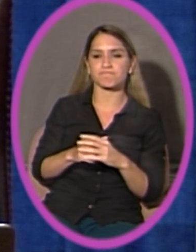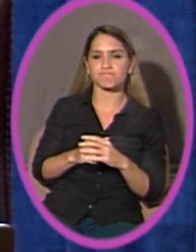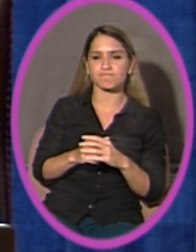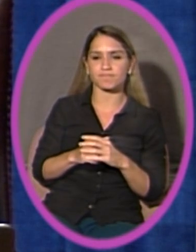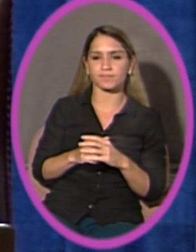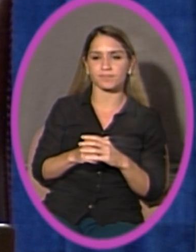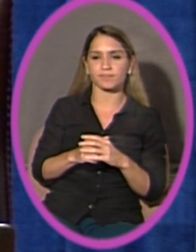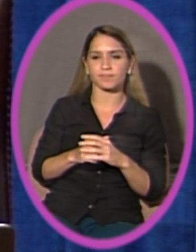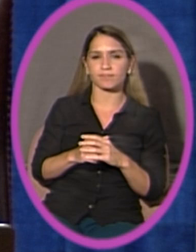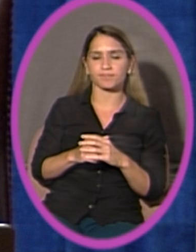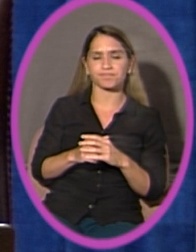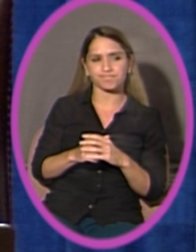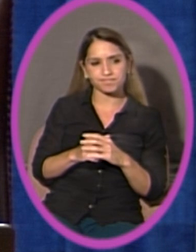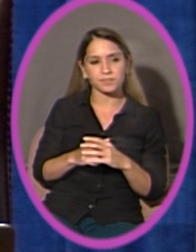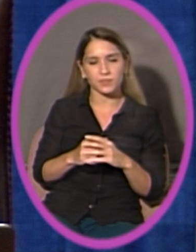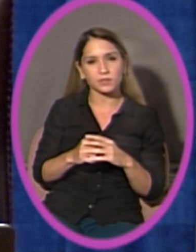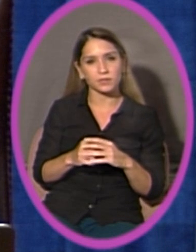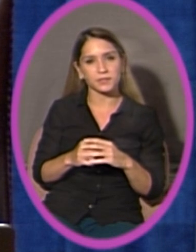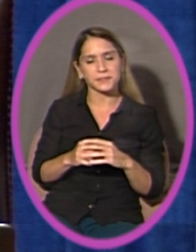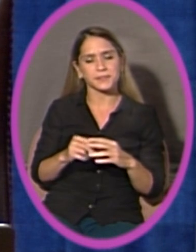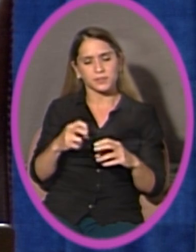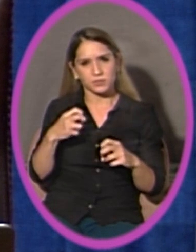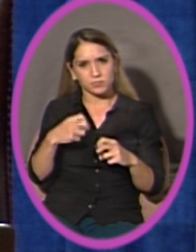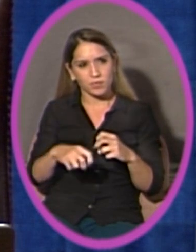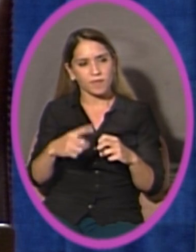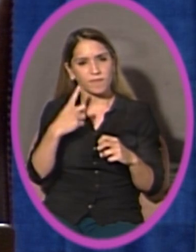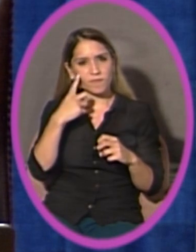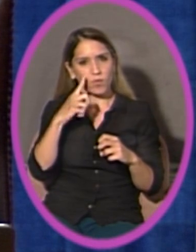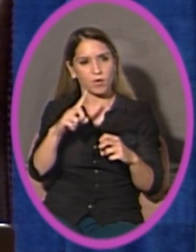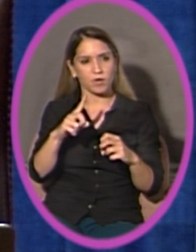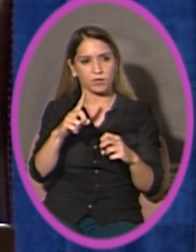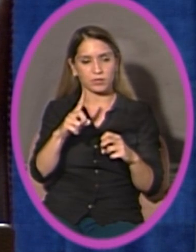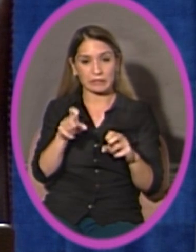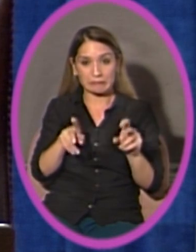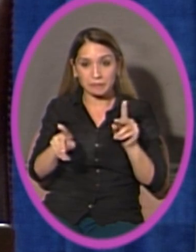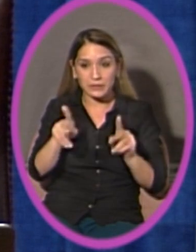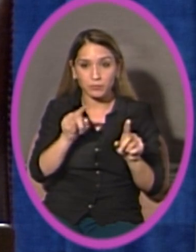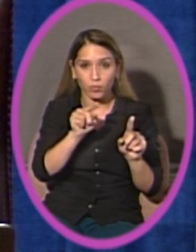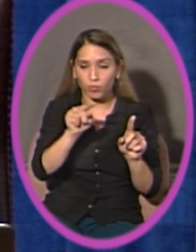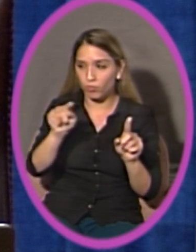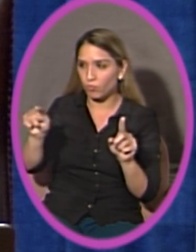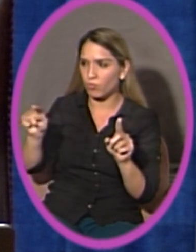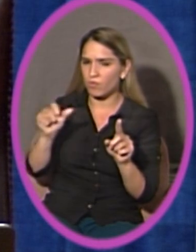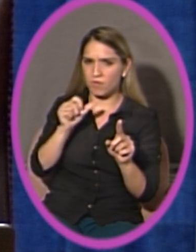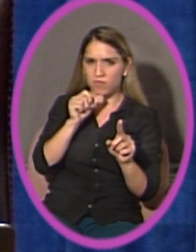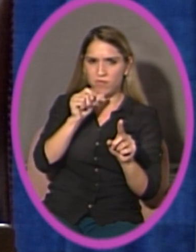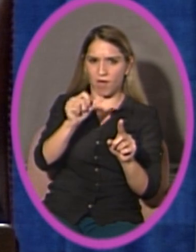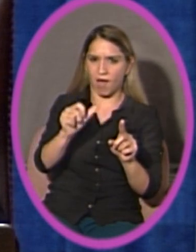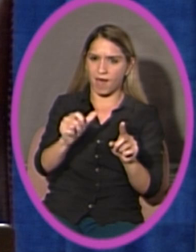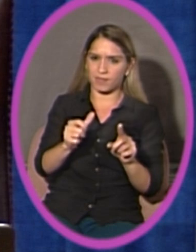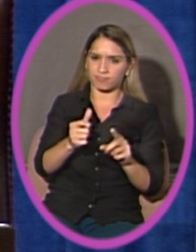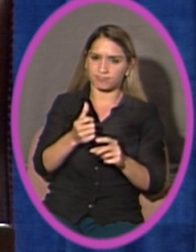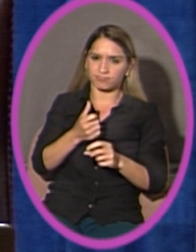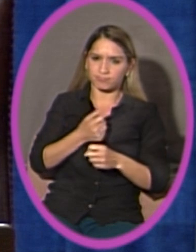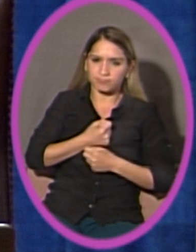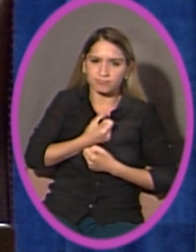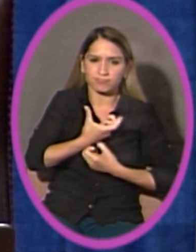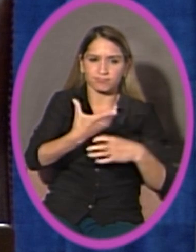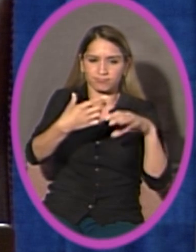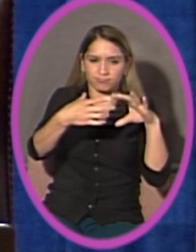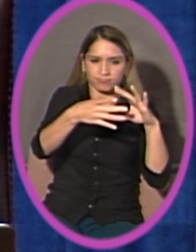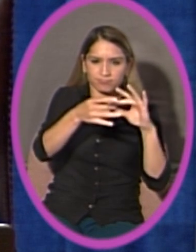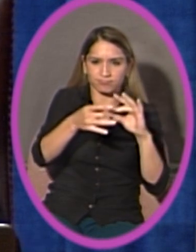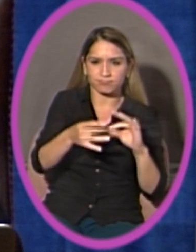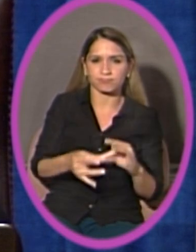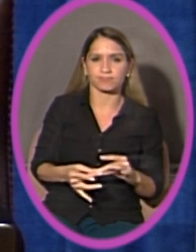it is very difficult for folks to not be able to say and talk about sides when